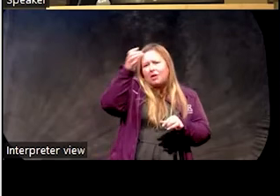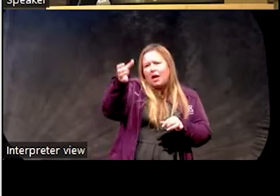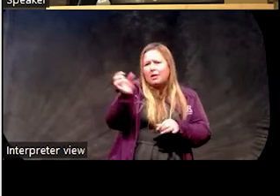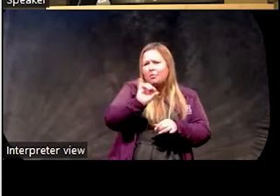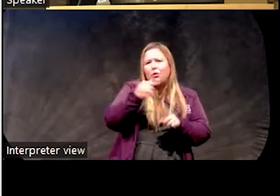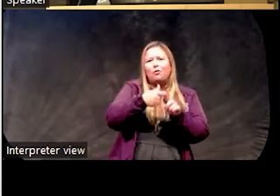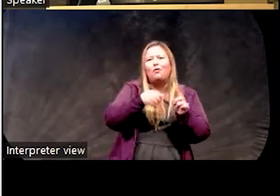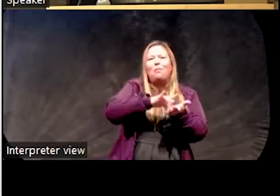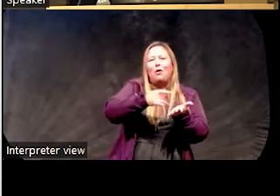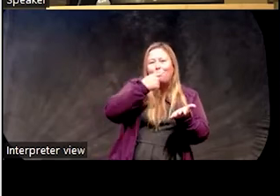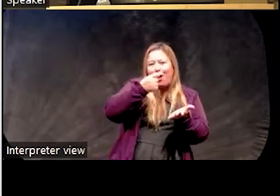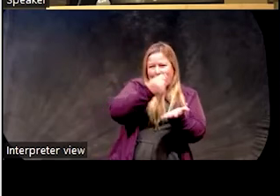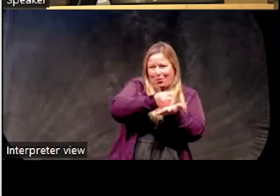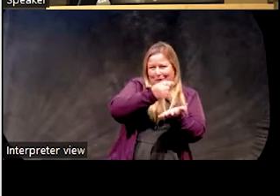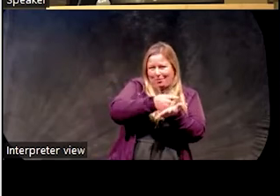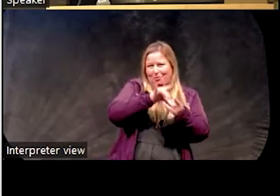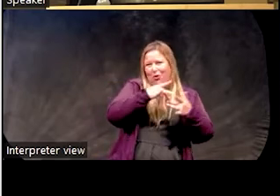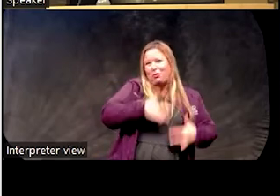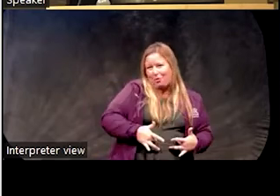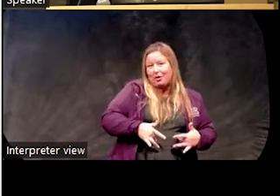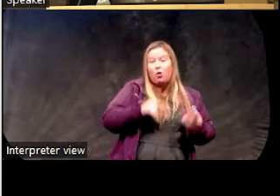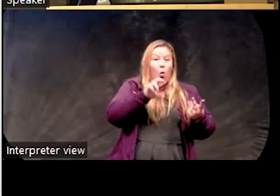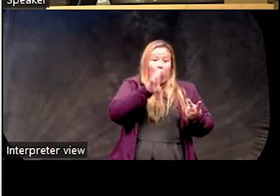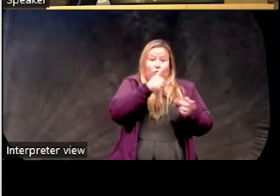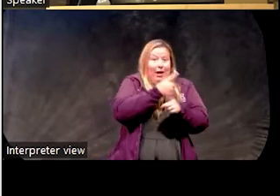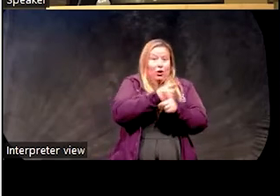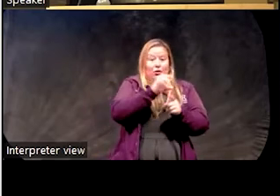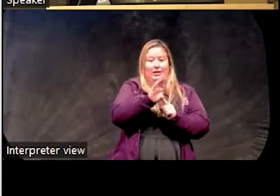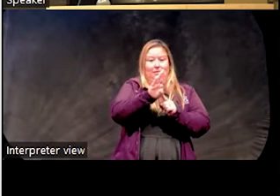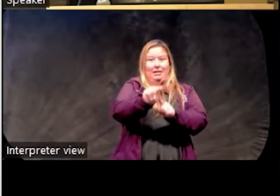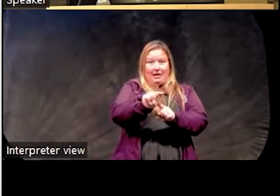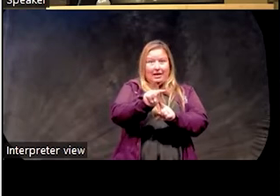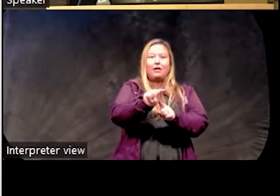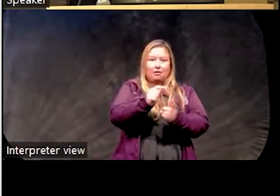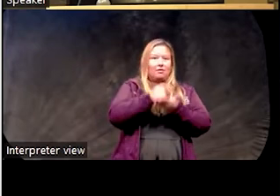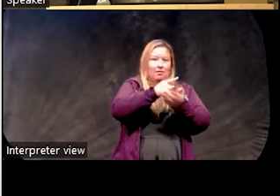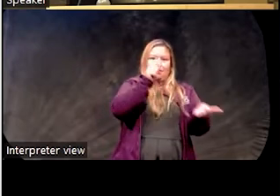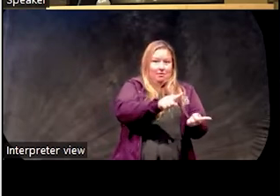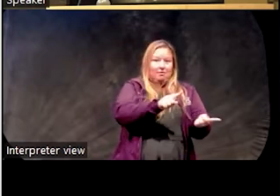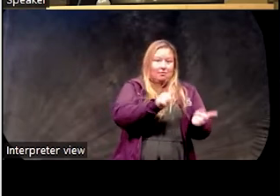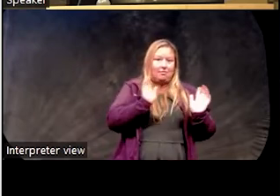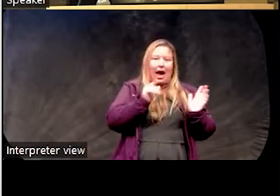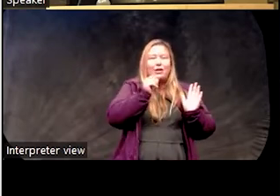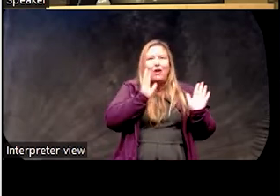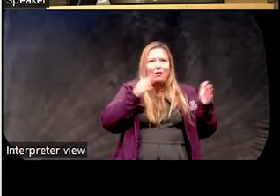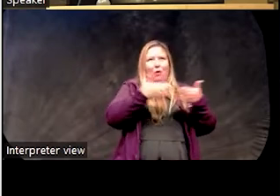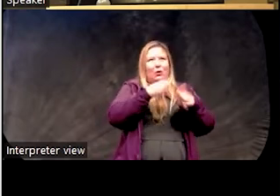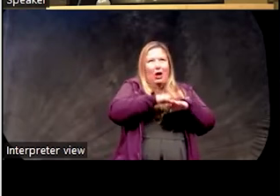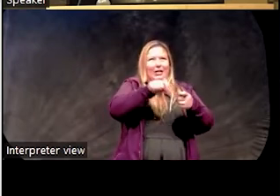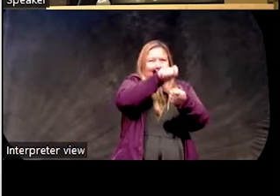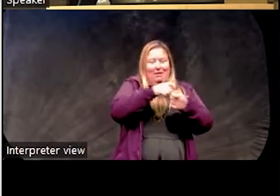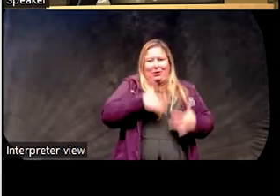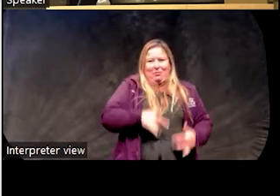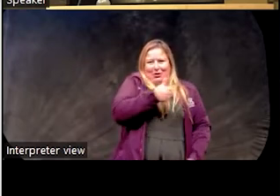we get from pharmacotherapy for depression or CBT for depression by not even addressing the depression. So